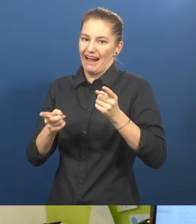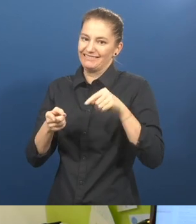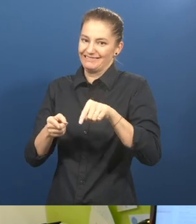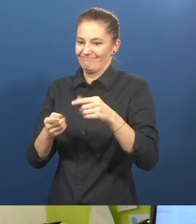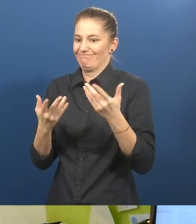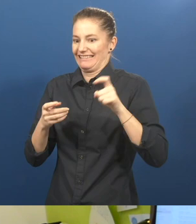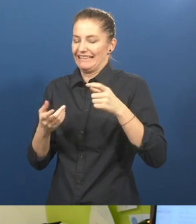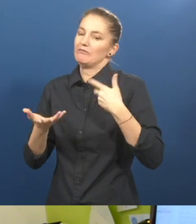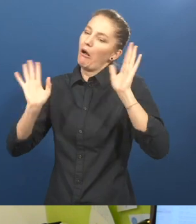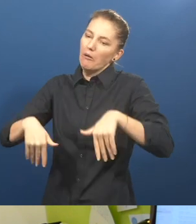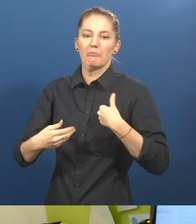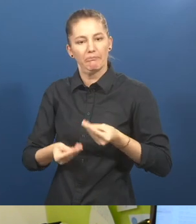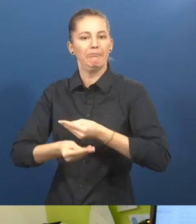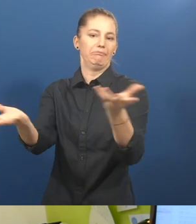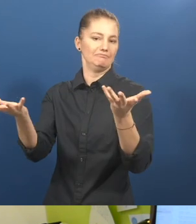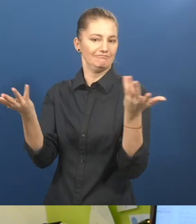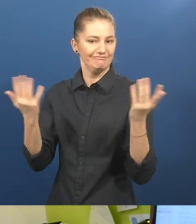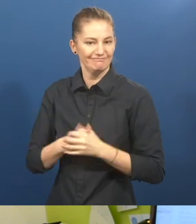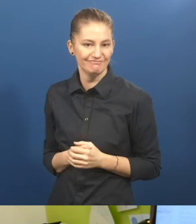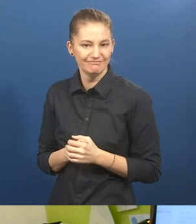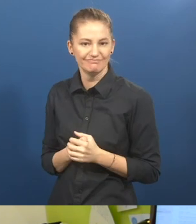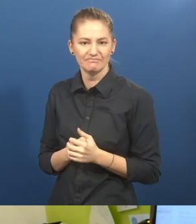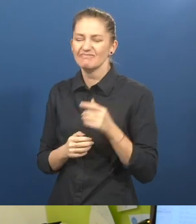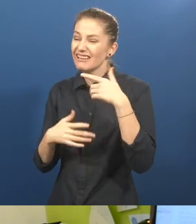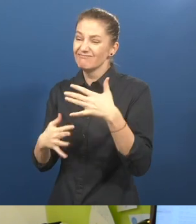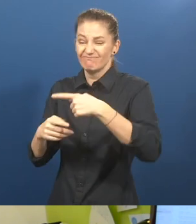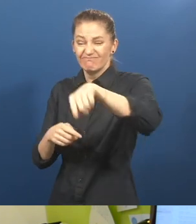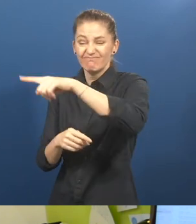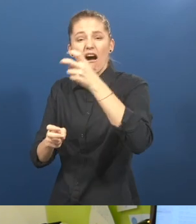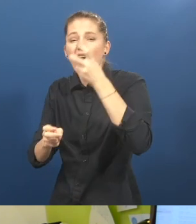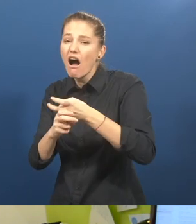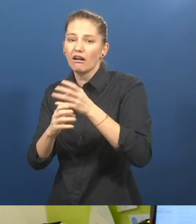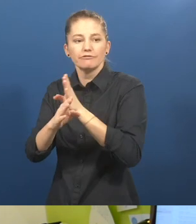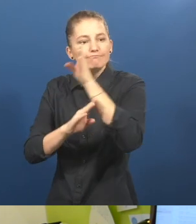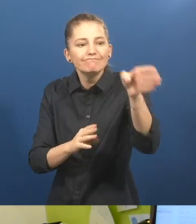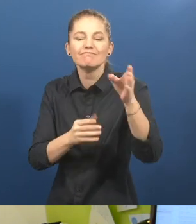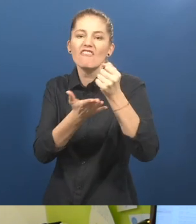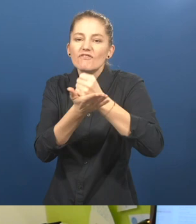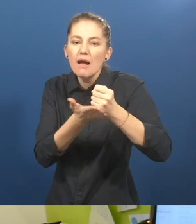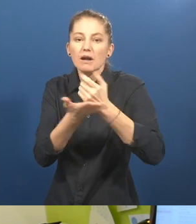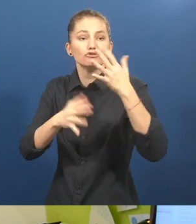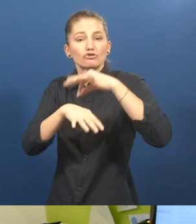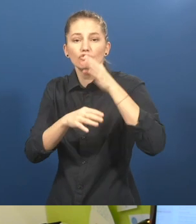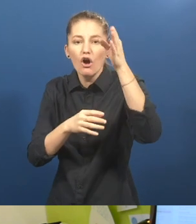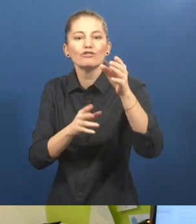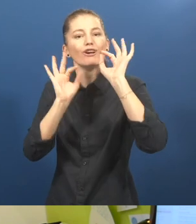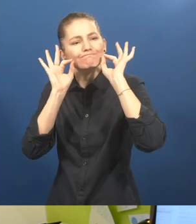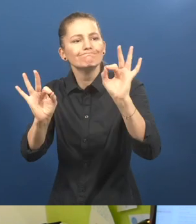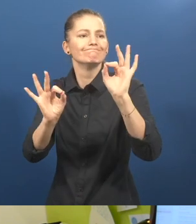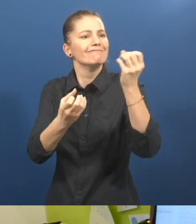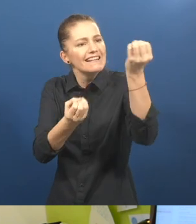or to doctors. Only if they really need them. And this was a perfect way to develop